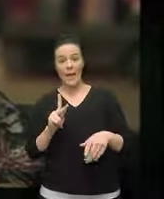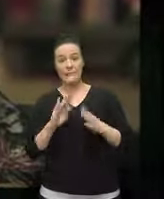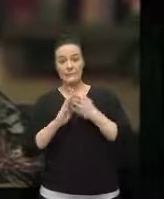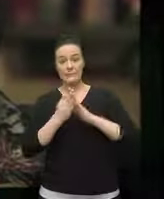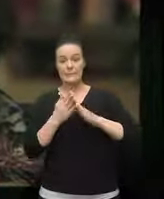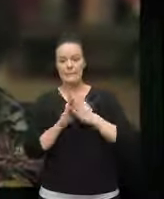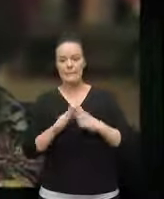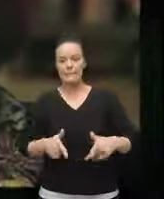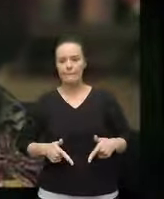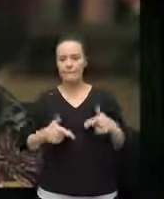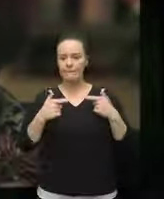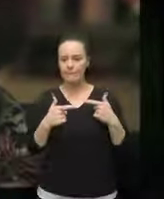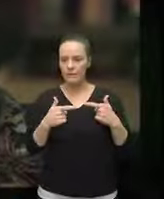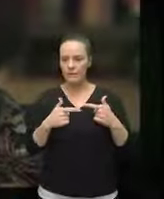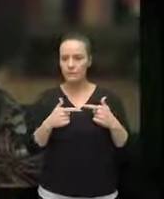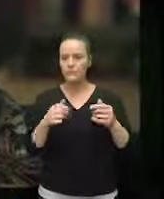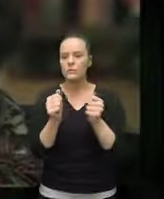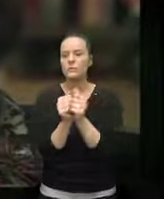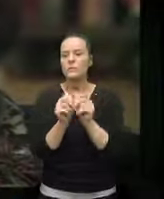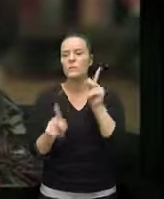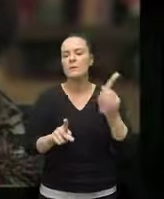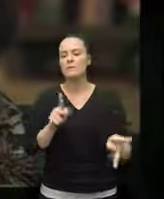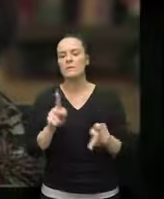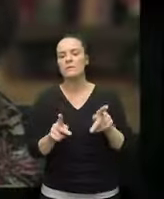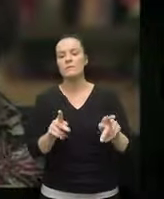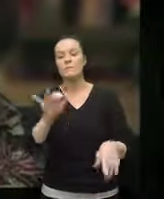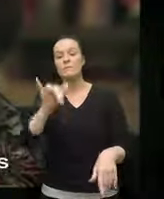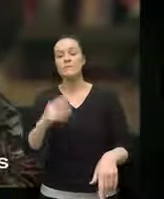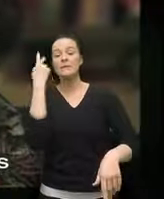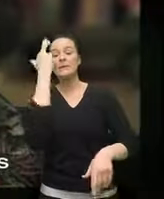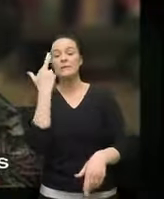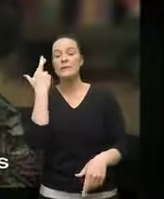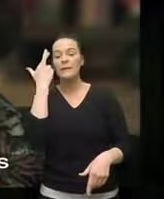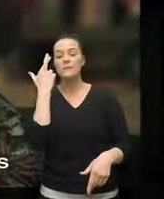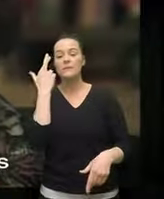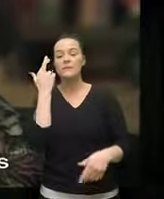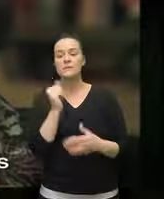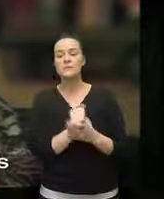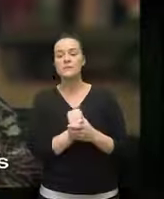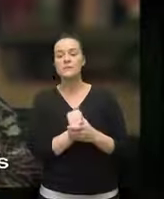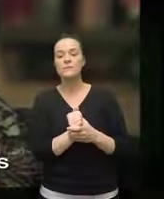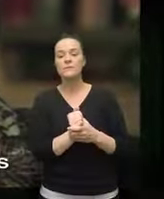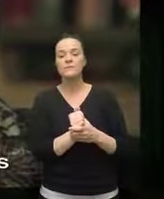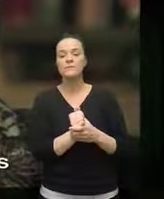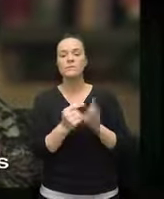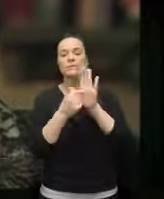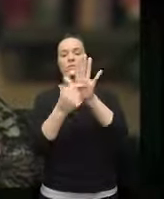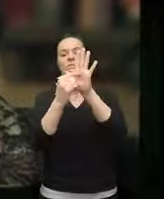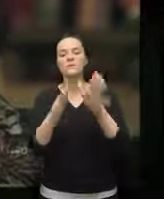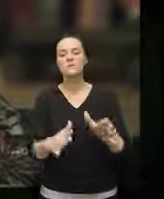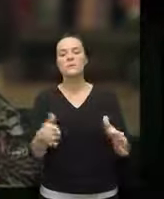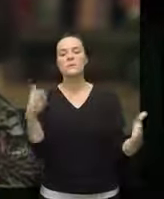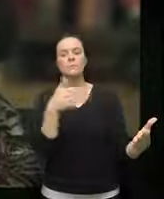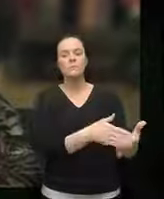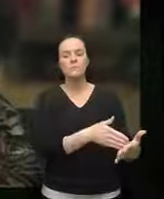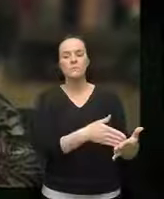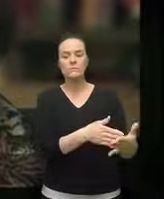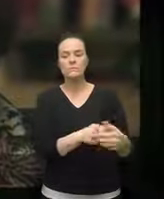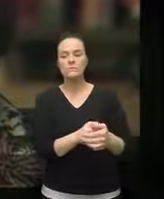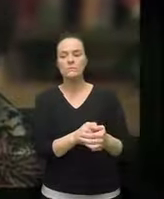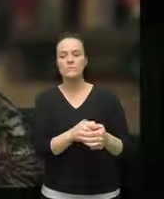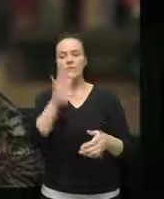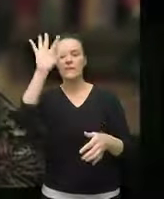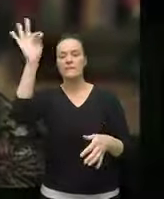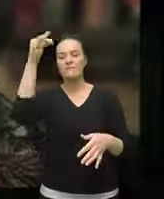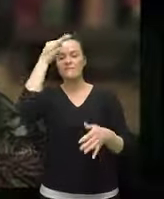live with their towns so they come in instructed to vote against the federalists say but let's talk about this a while and they debated